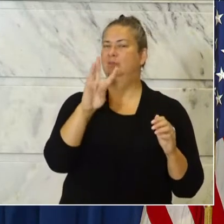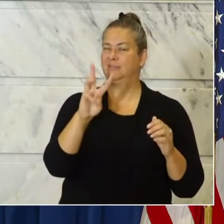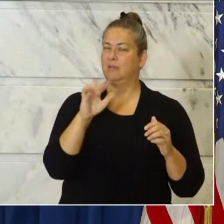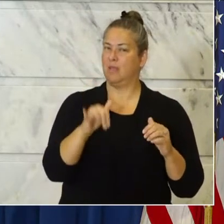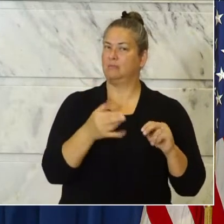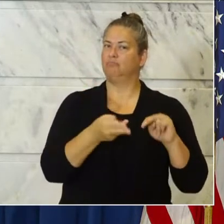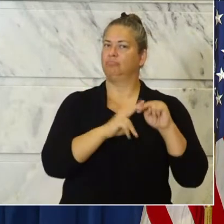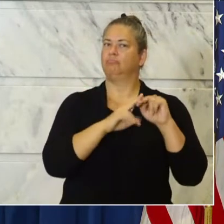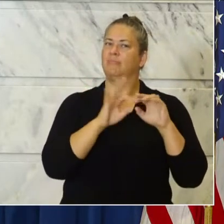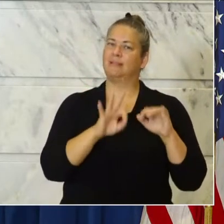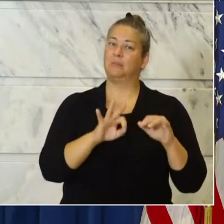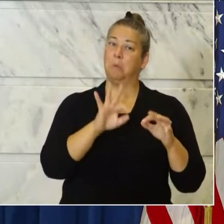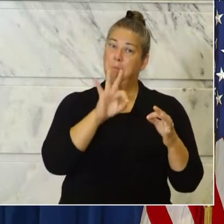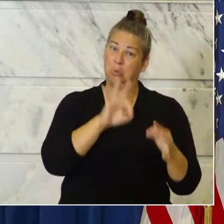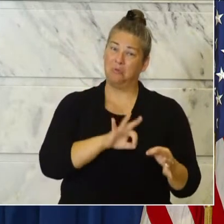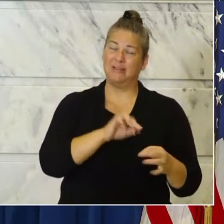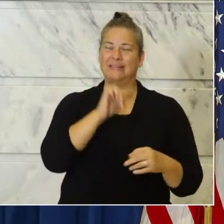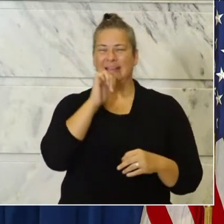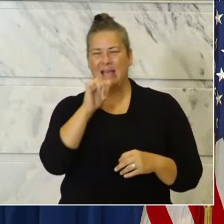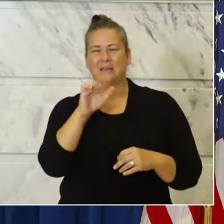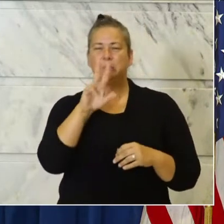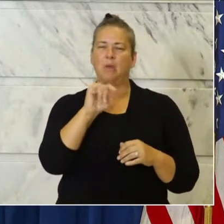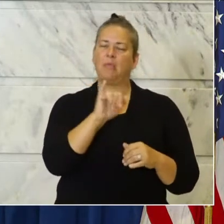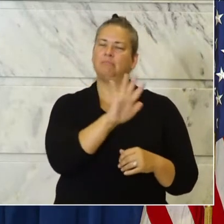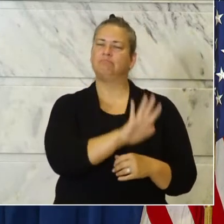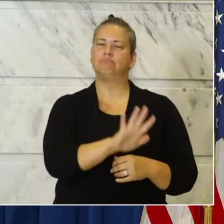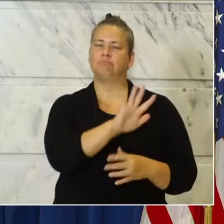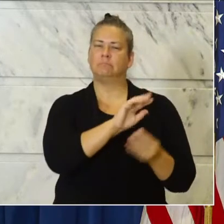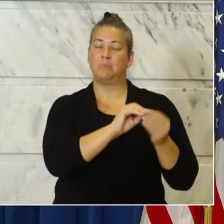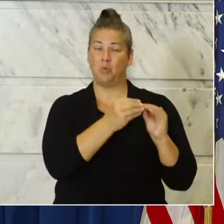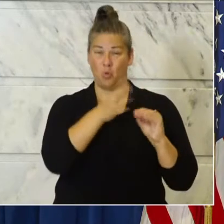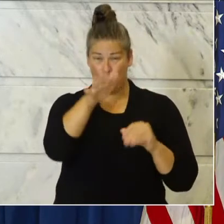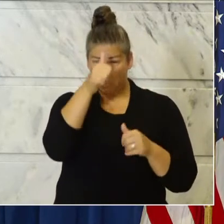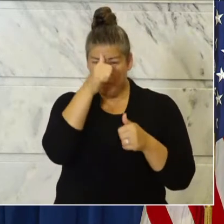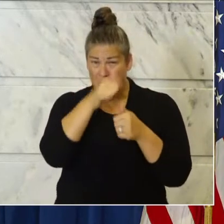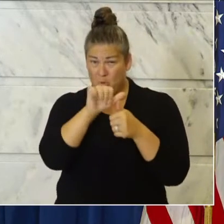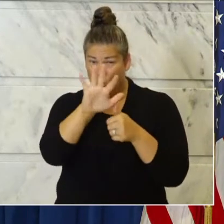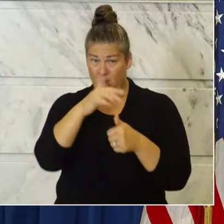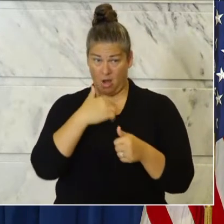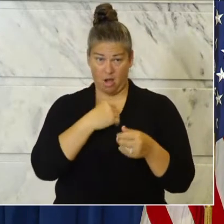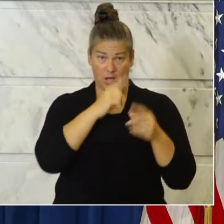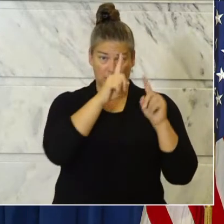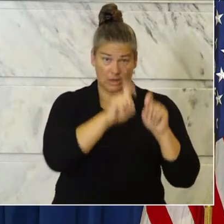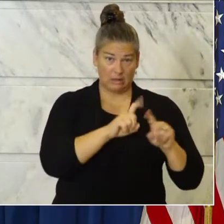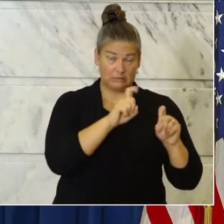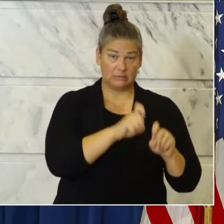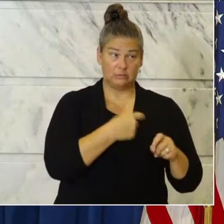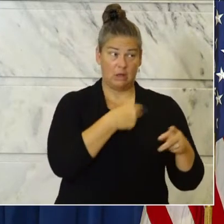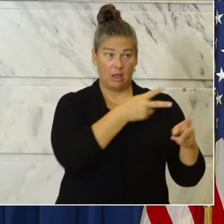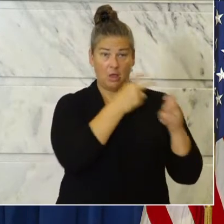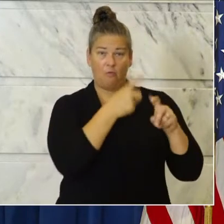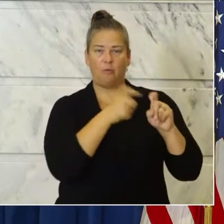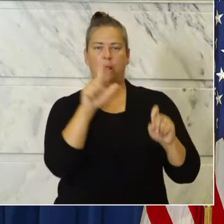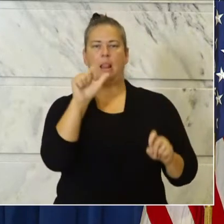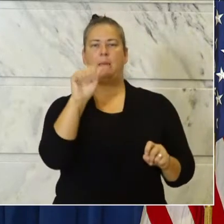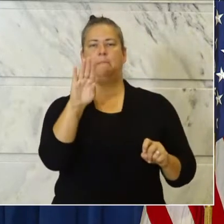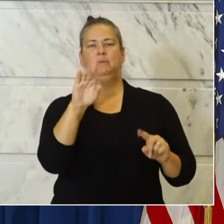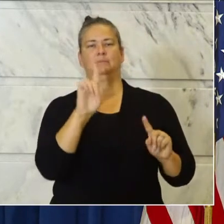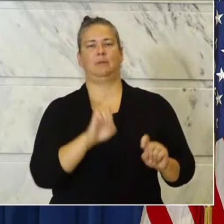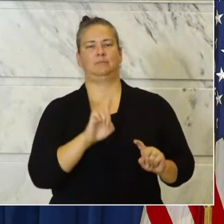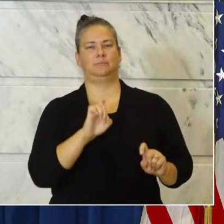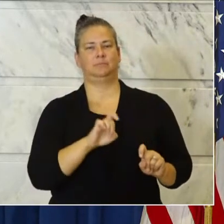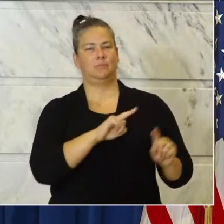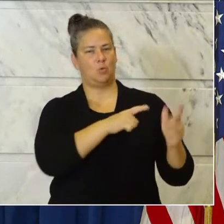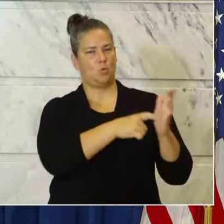an imperfect number. Remember that we get our numbers of positives and tests from labs. Those are required